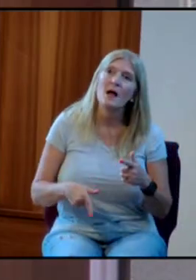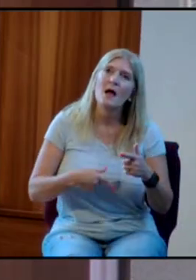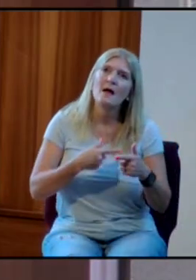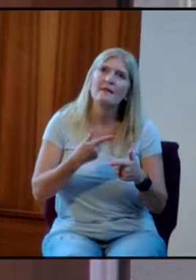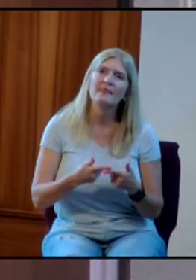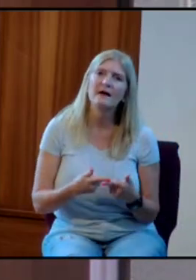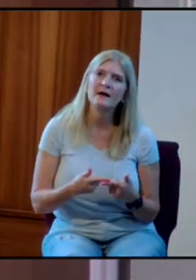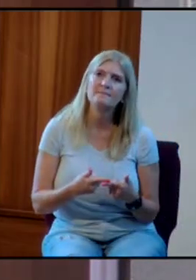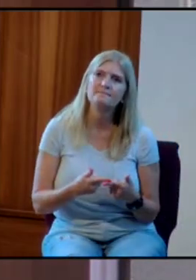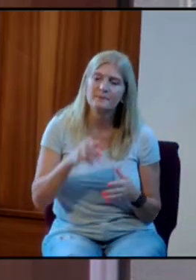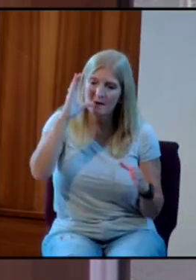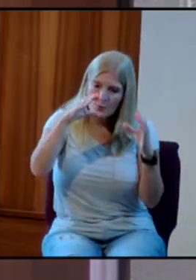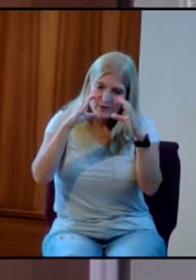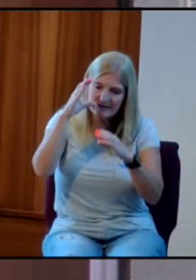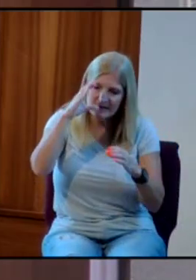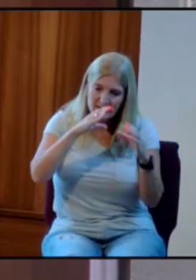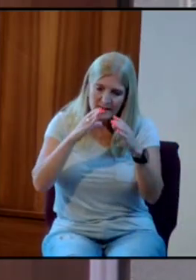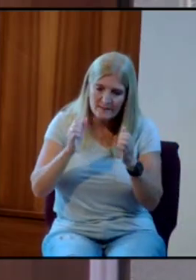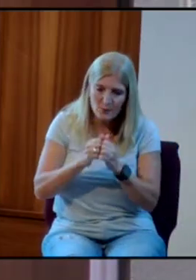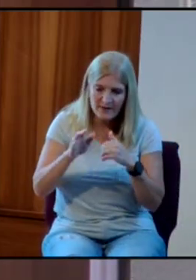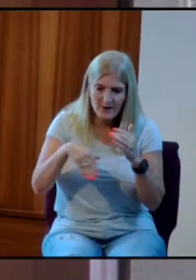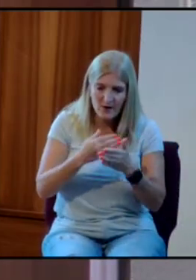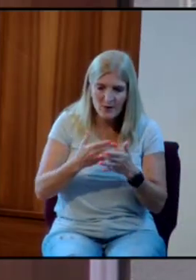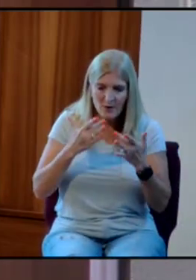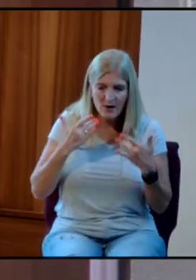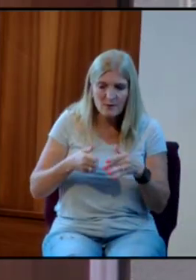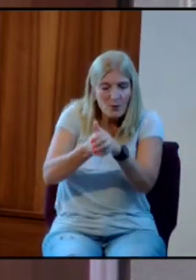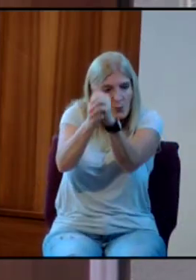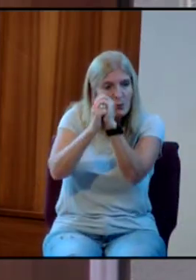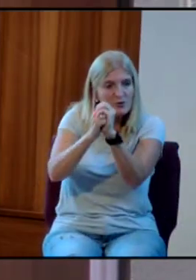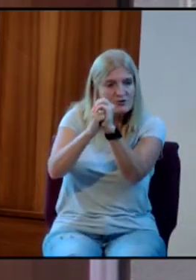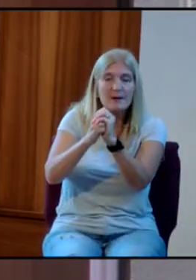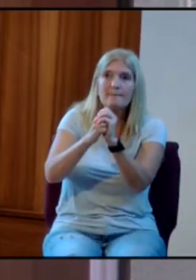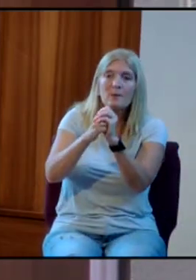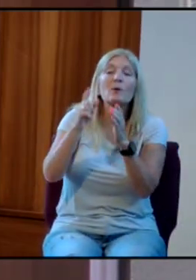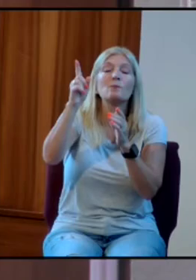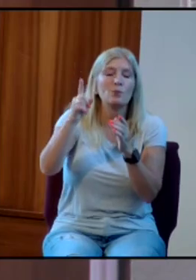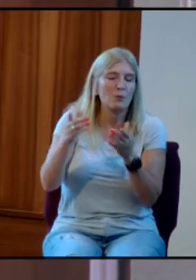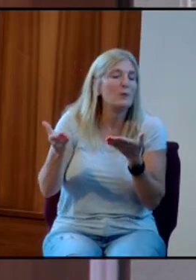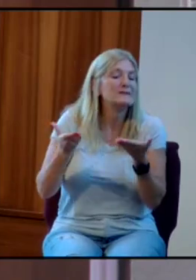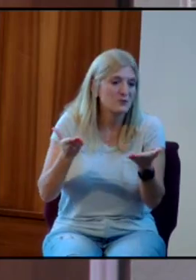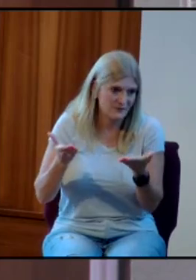we seek him with our whole heart when we worship him. I mean, when we serve him.